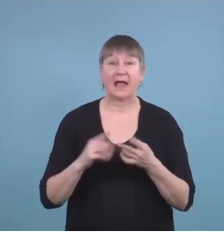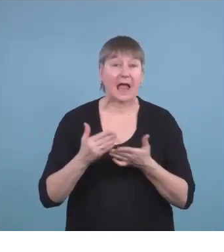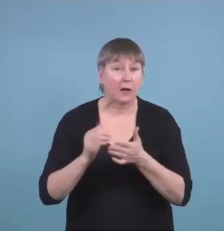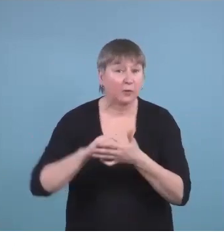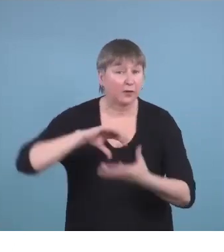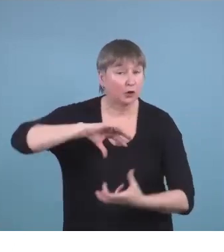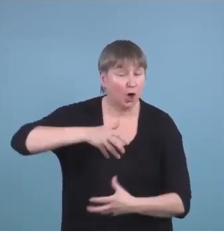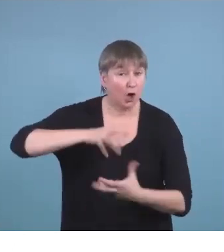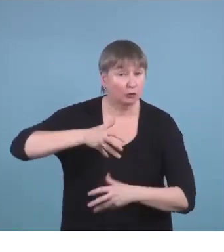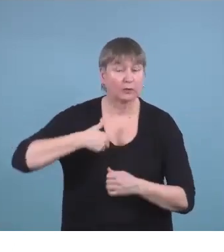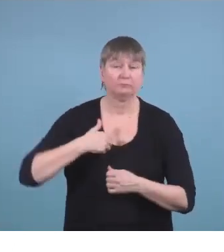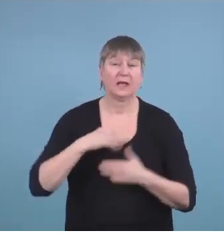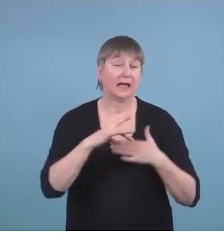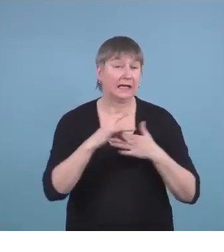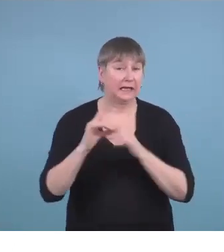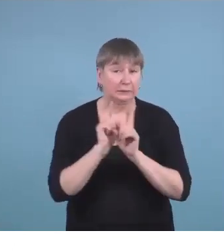people to their